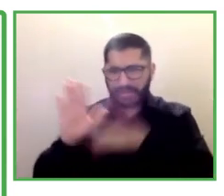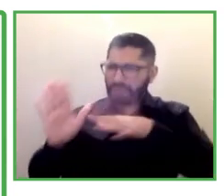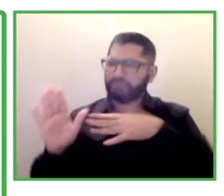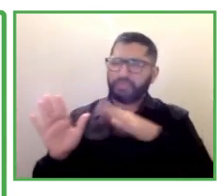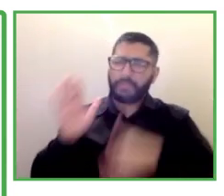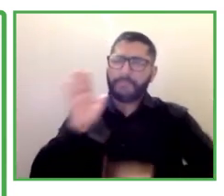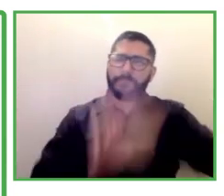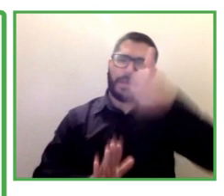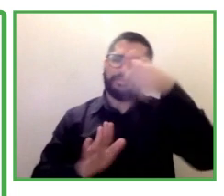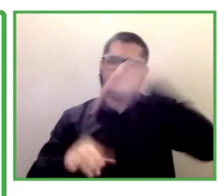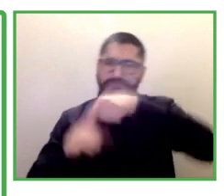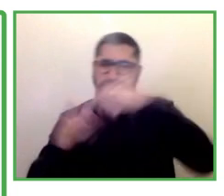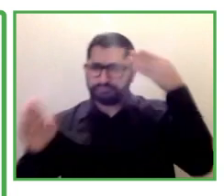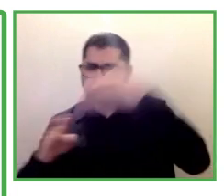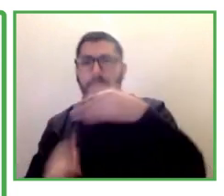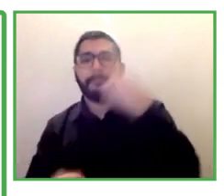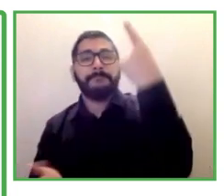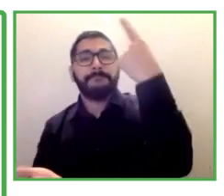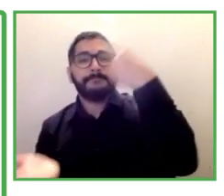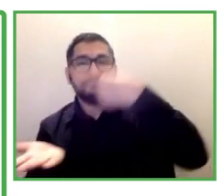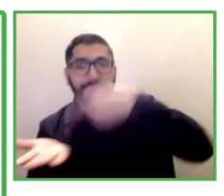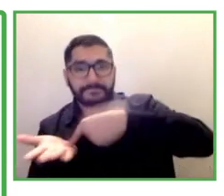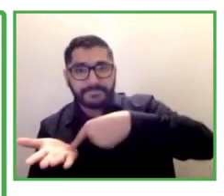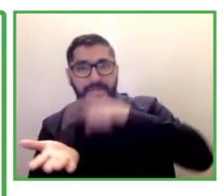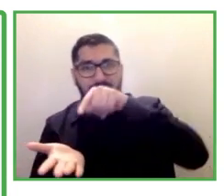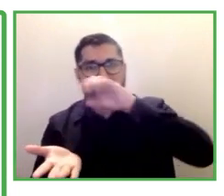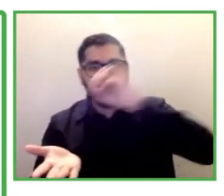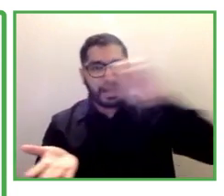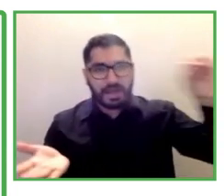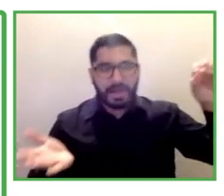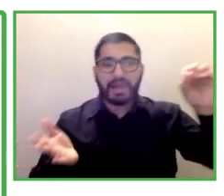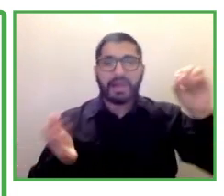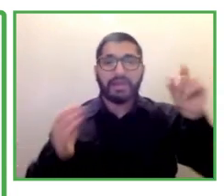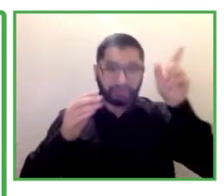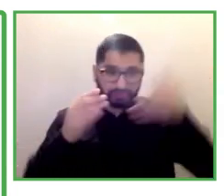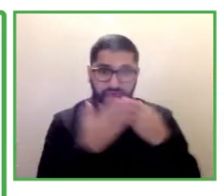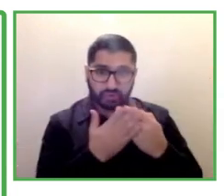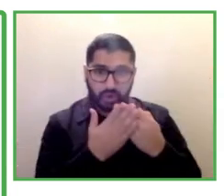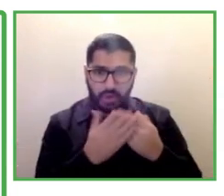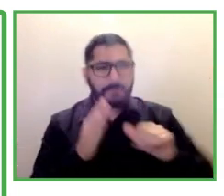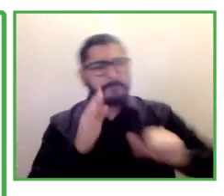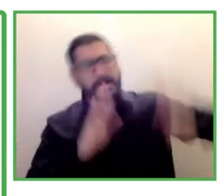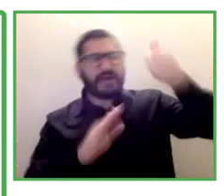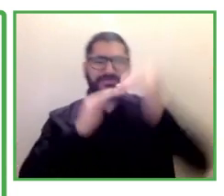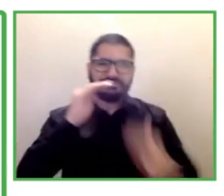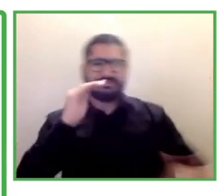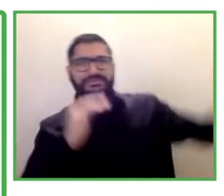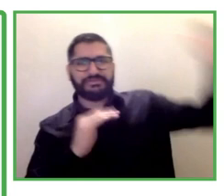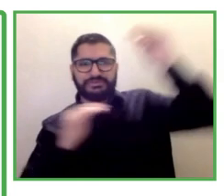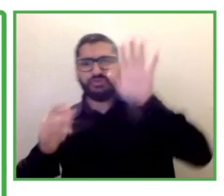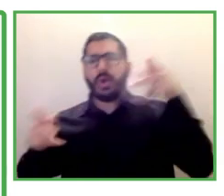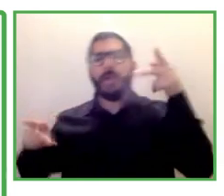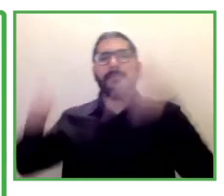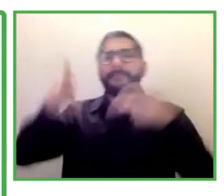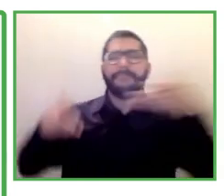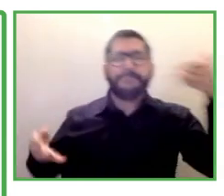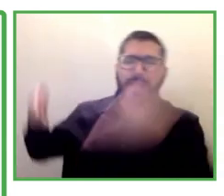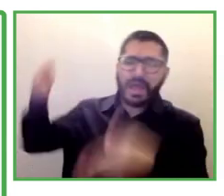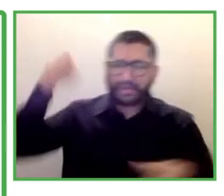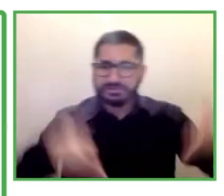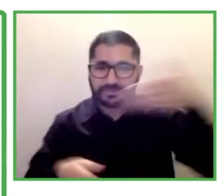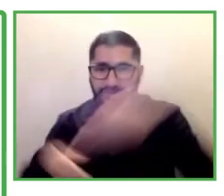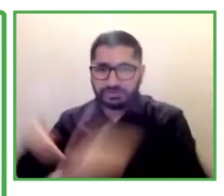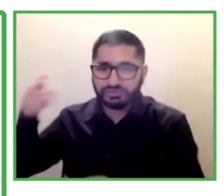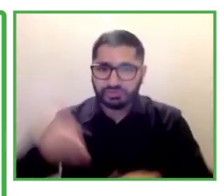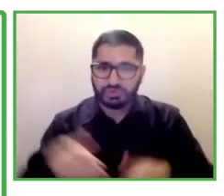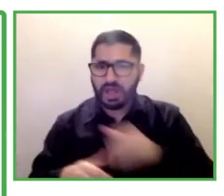apply for the program uh and in 2019 we saw over 200 internships progress so this large scale means